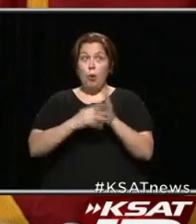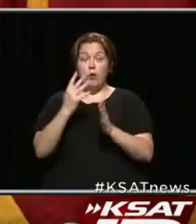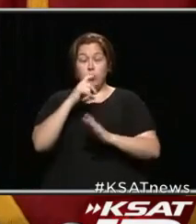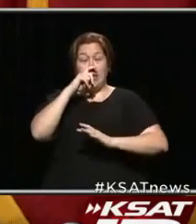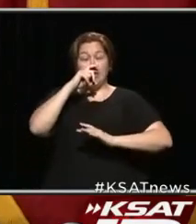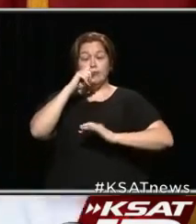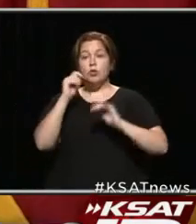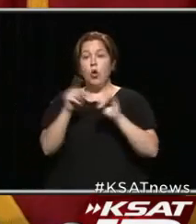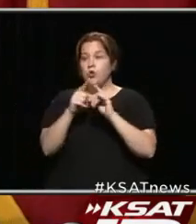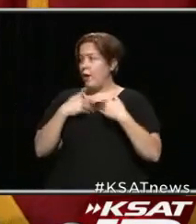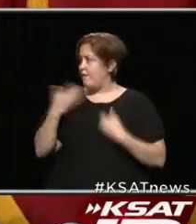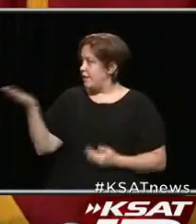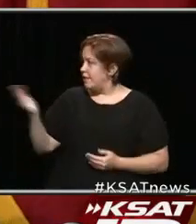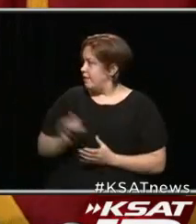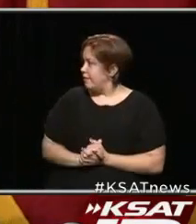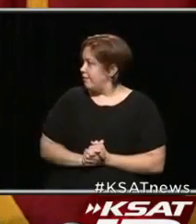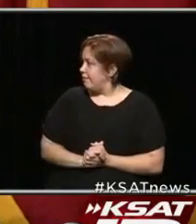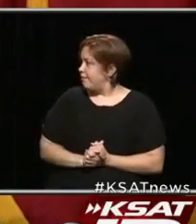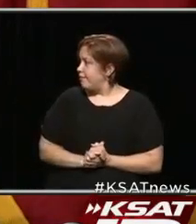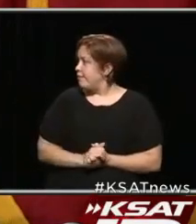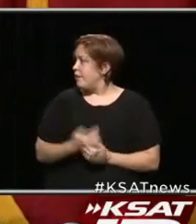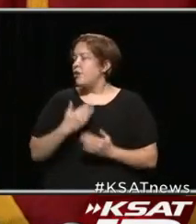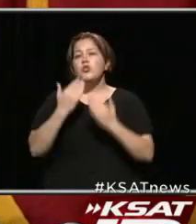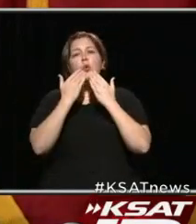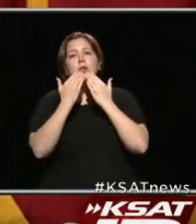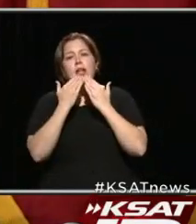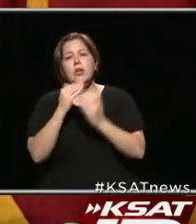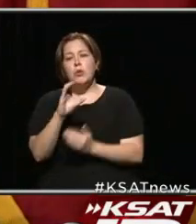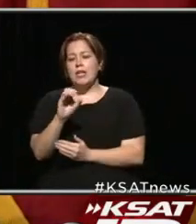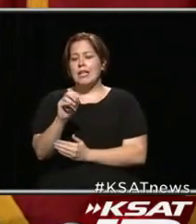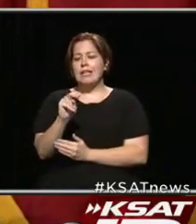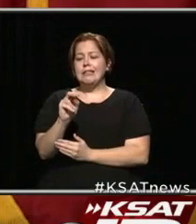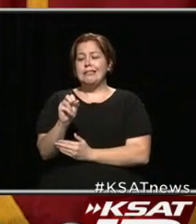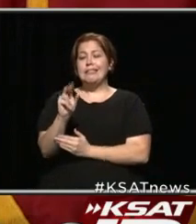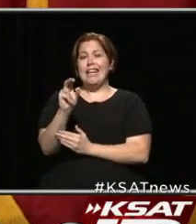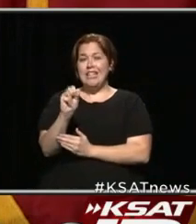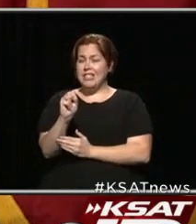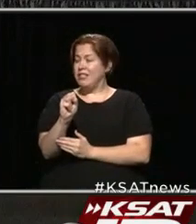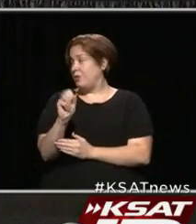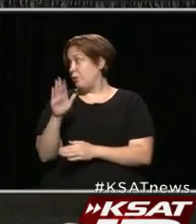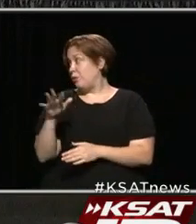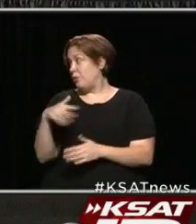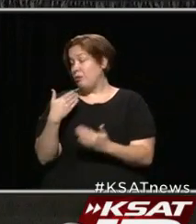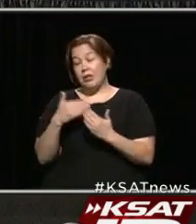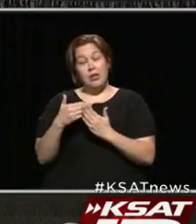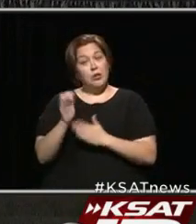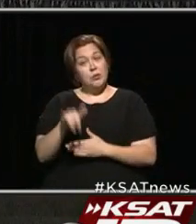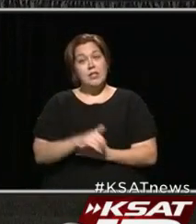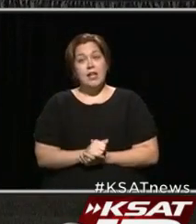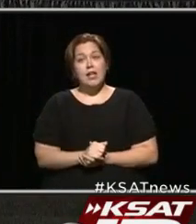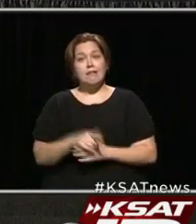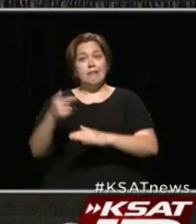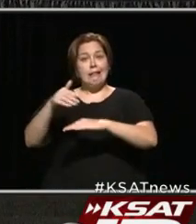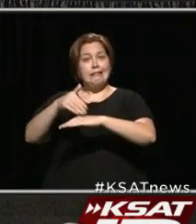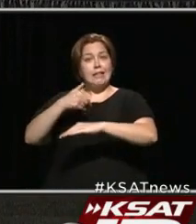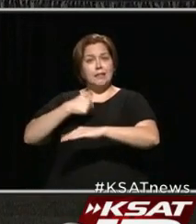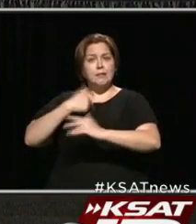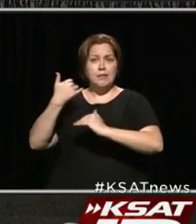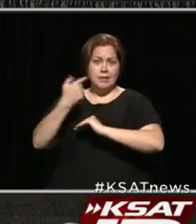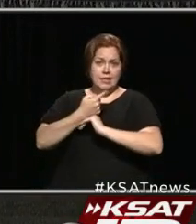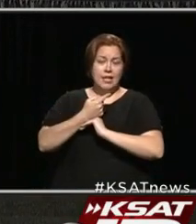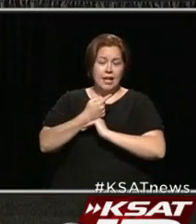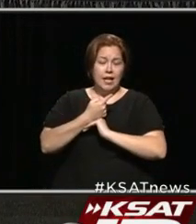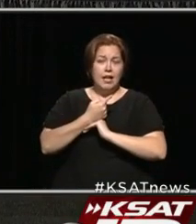here, and I also have this. So, I want to thank the Census. You know, we're getting close on that, Mayor. They sent it to me today,